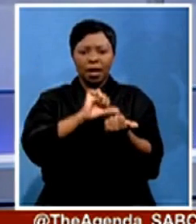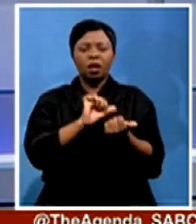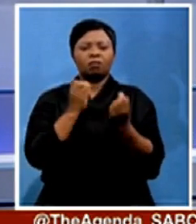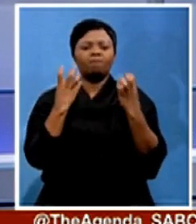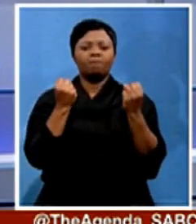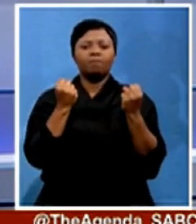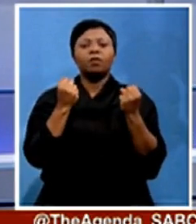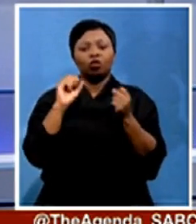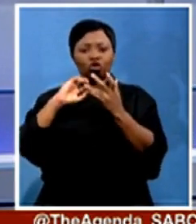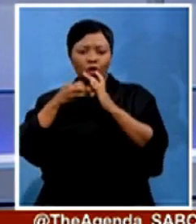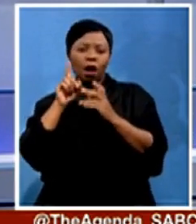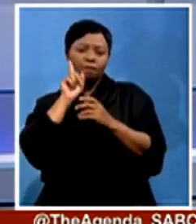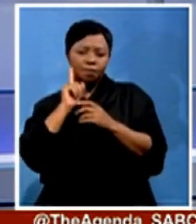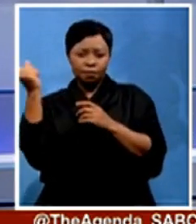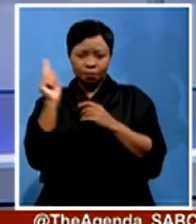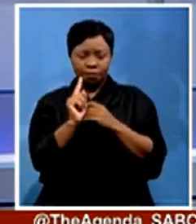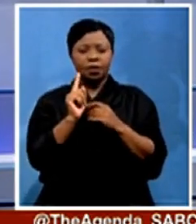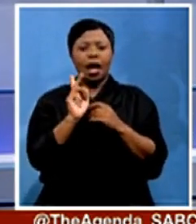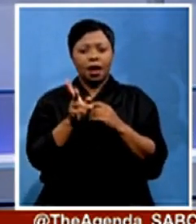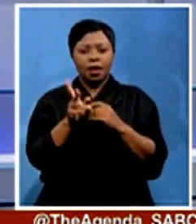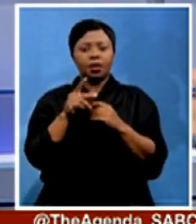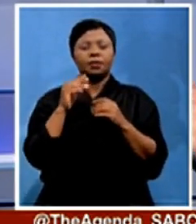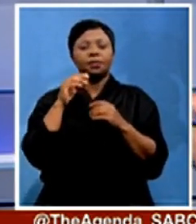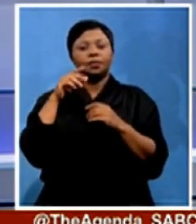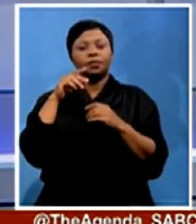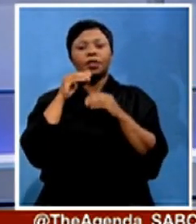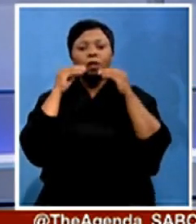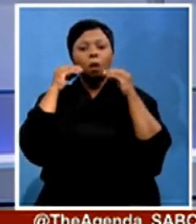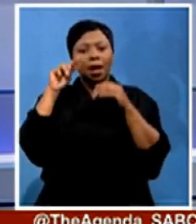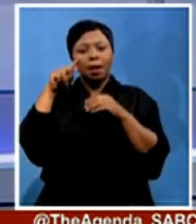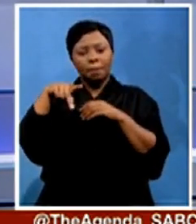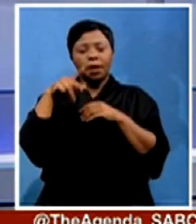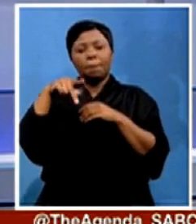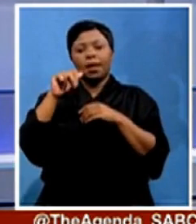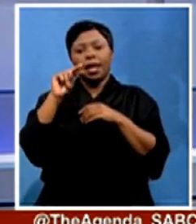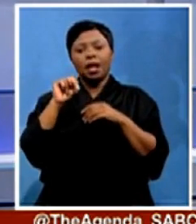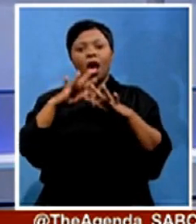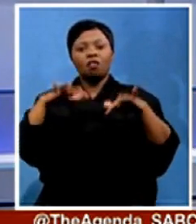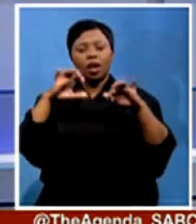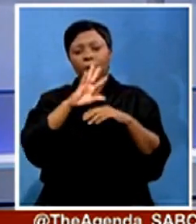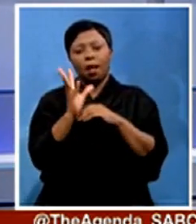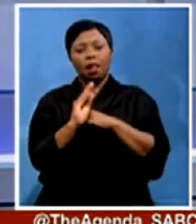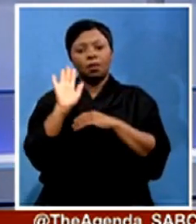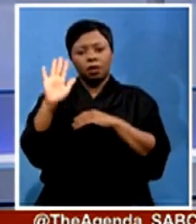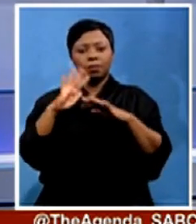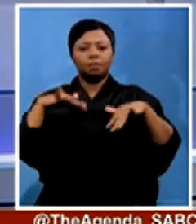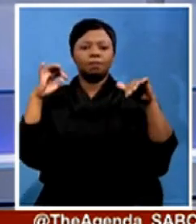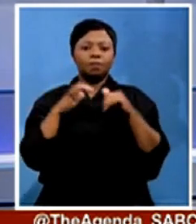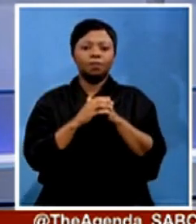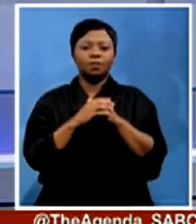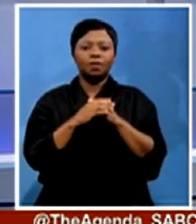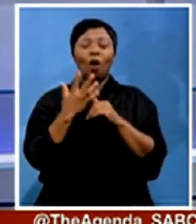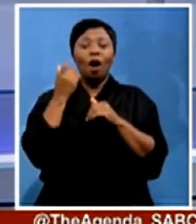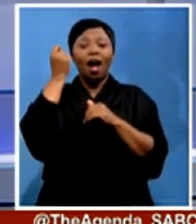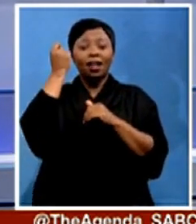the Zimbabwean MP at the Pan-African Parliament. Look. Oh, I understand that he's back. All right, let's bring him